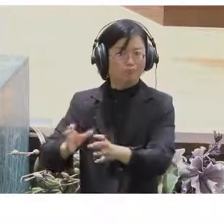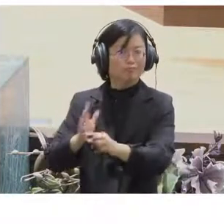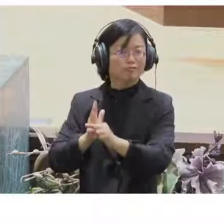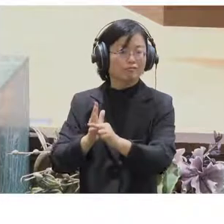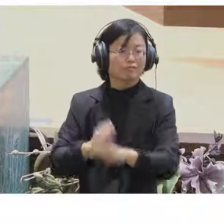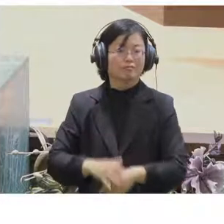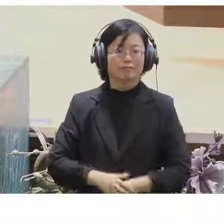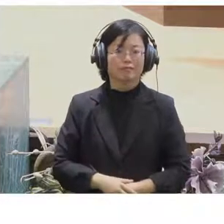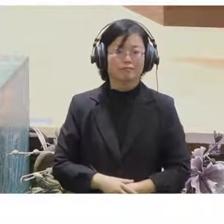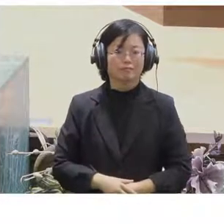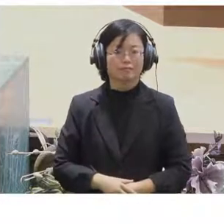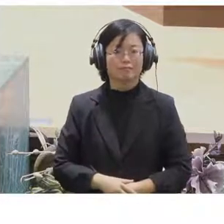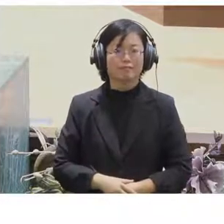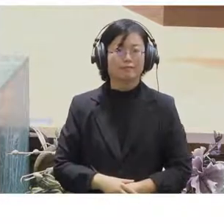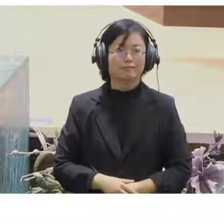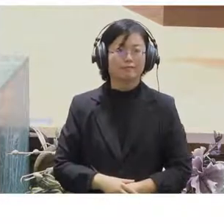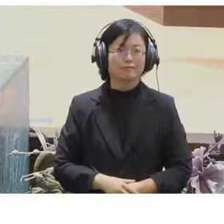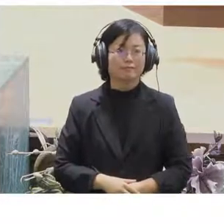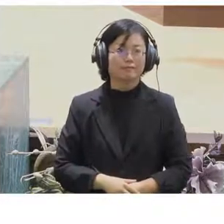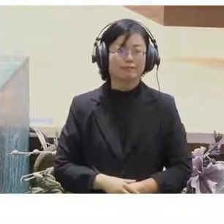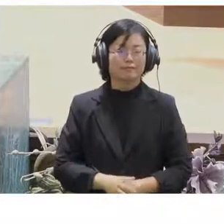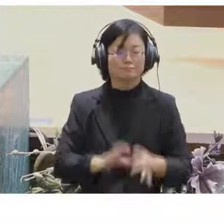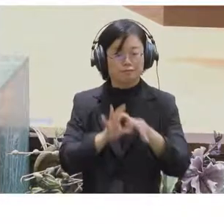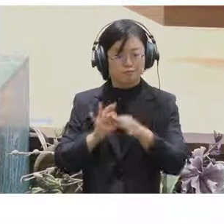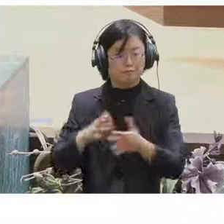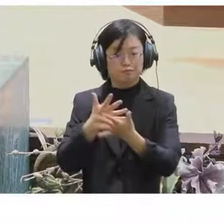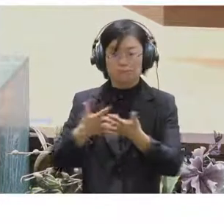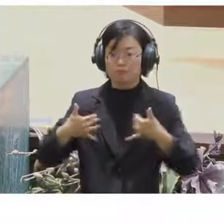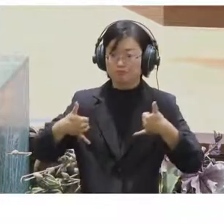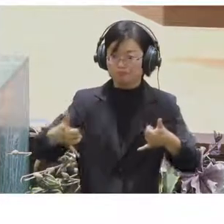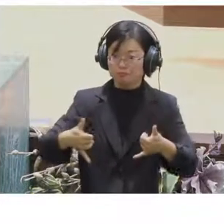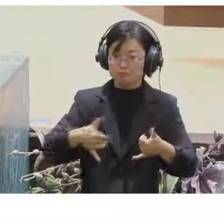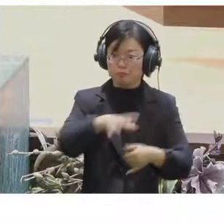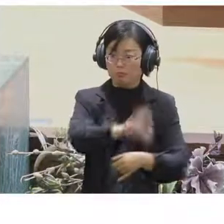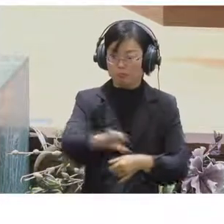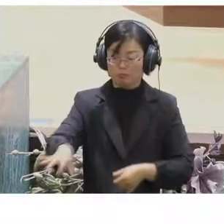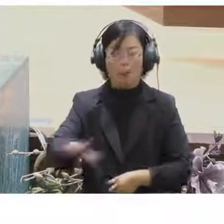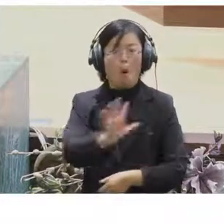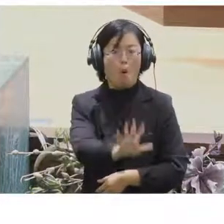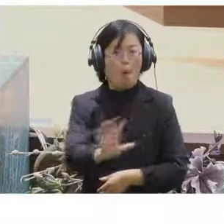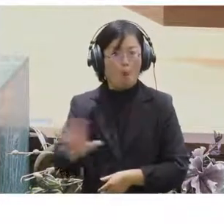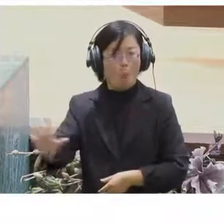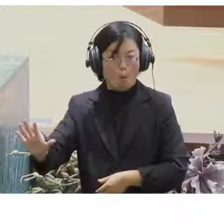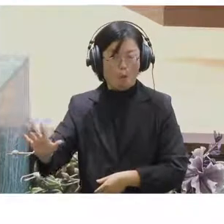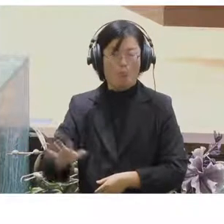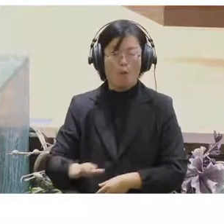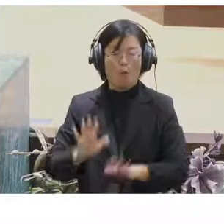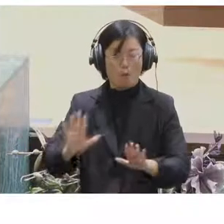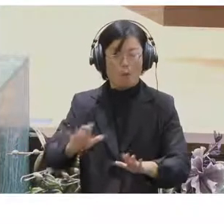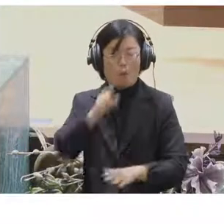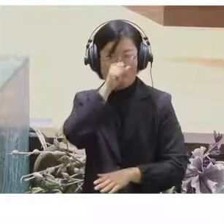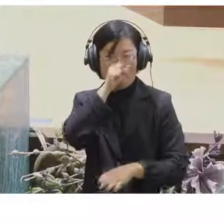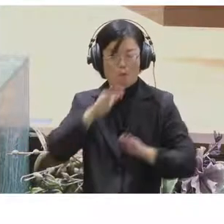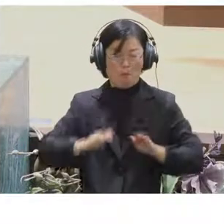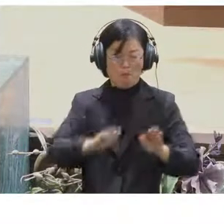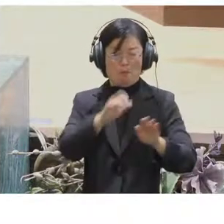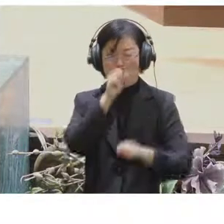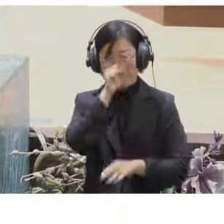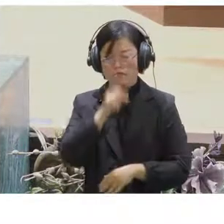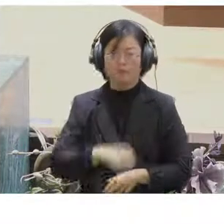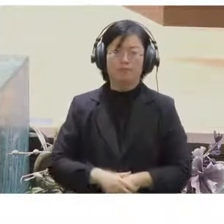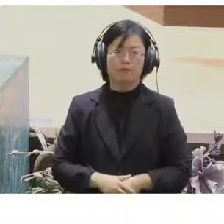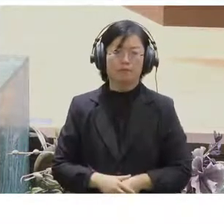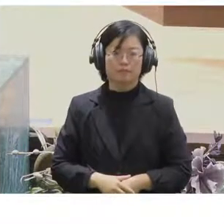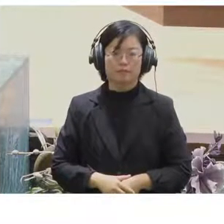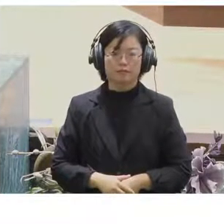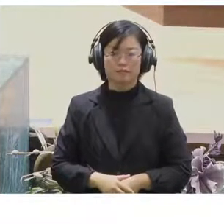coverage rate is pretty high like I said about the 20 million people which is nearly half of the population has access